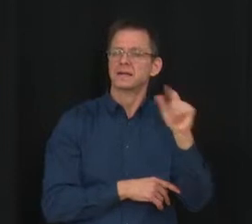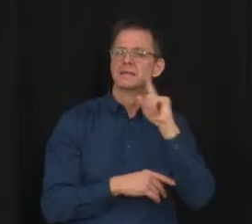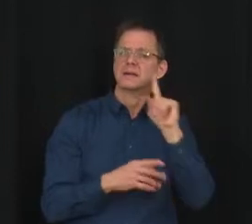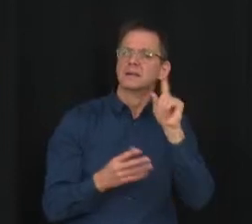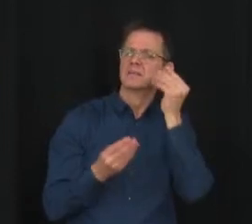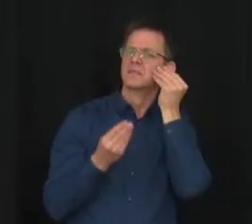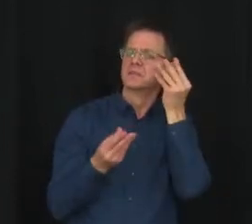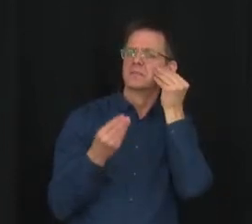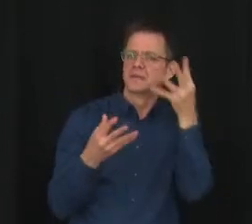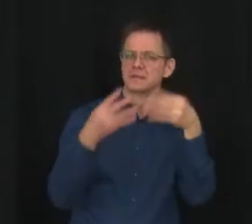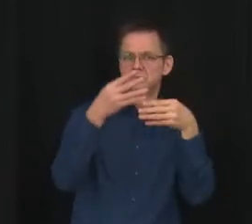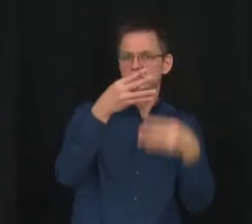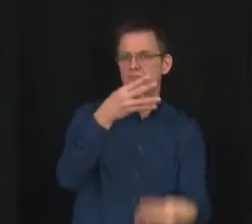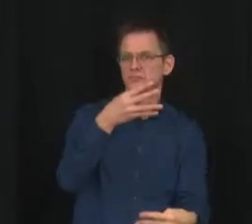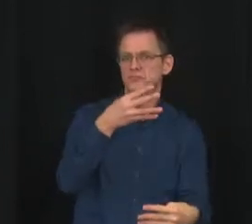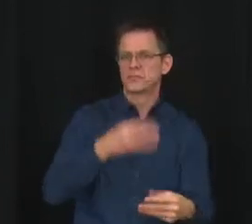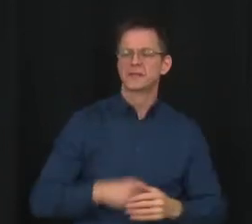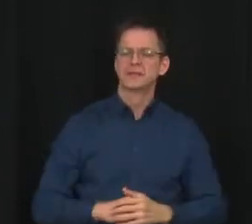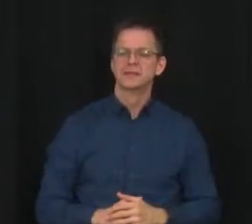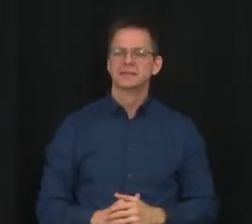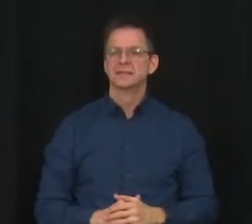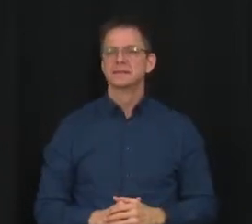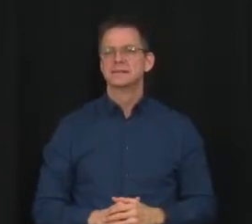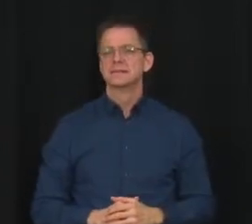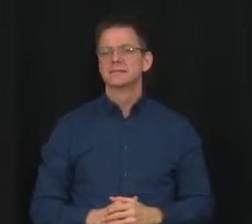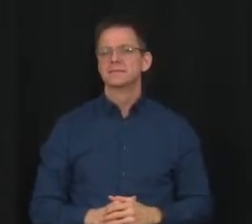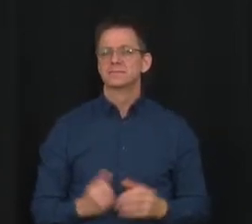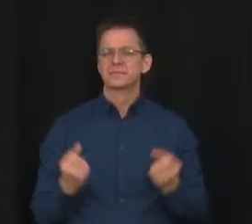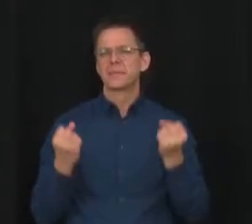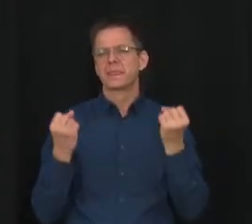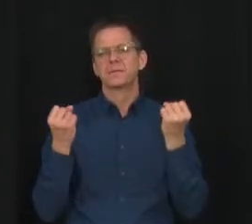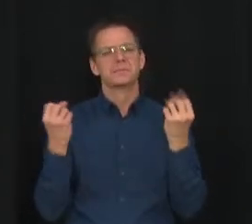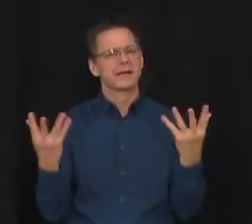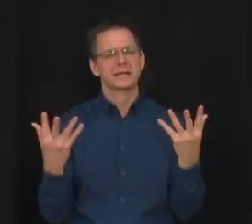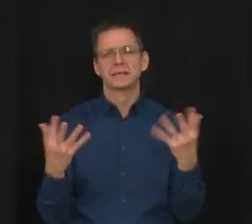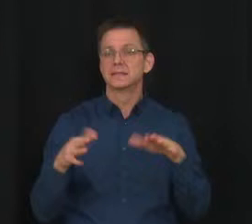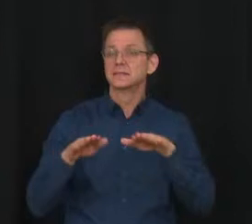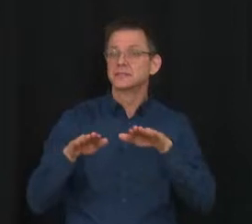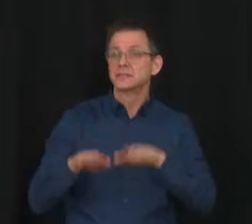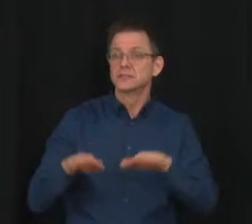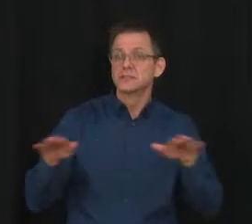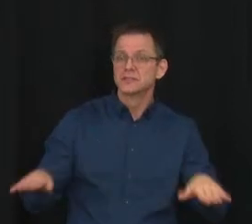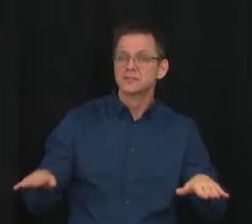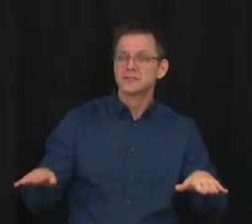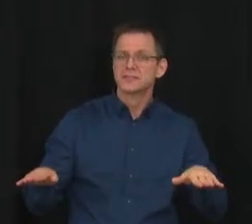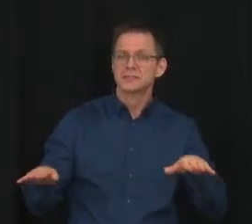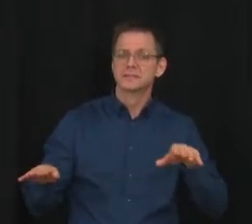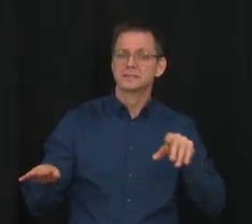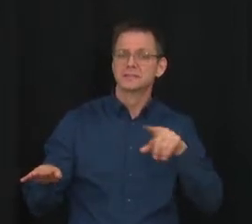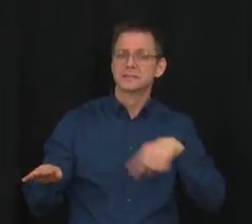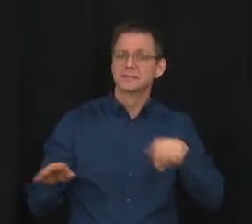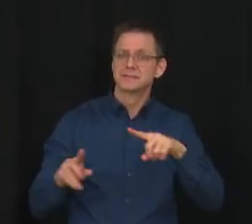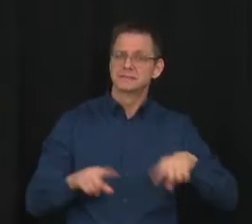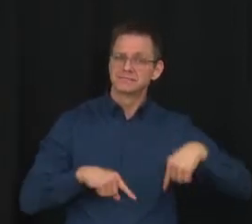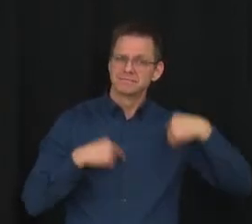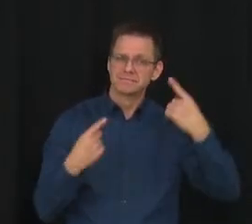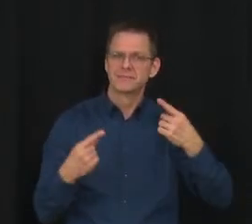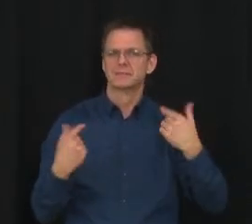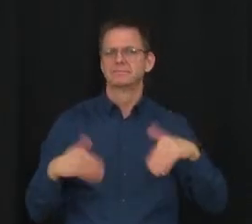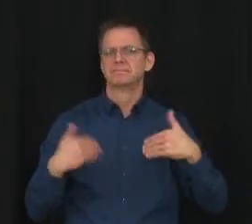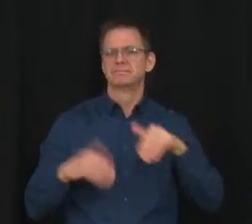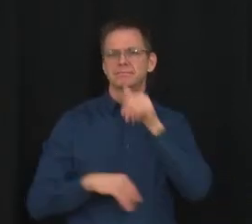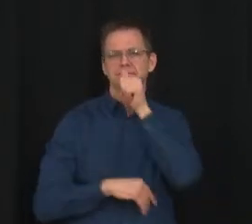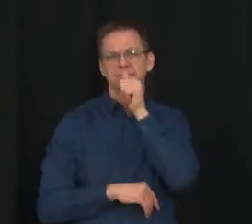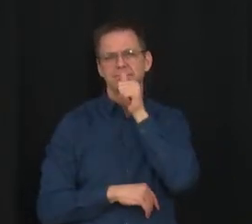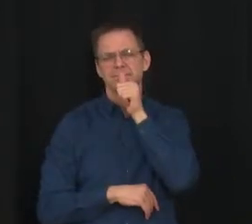safe. This was especially true in the early months of the pandemic when they missed out on in-person learning, extracurricular activities and